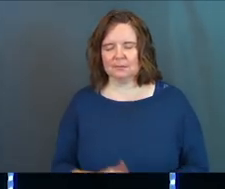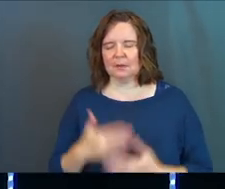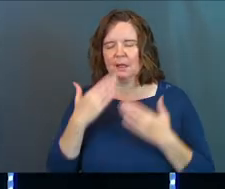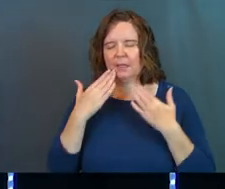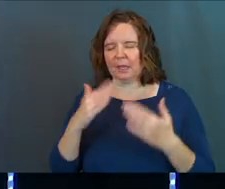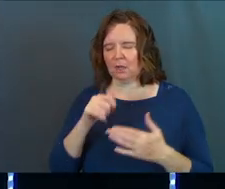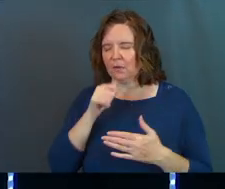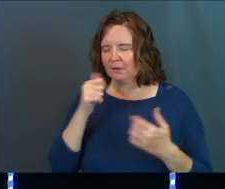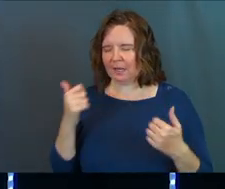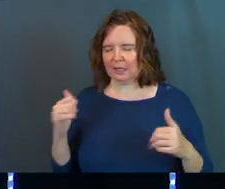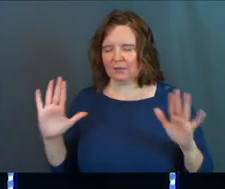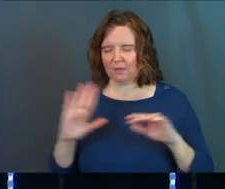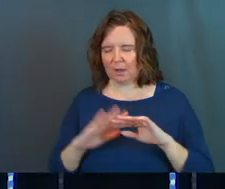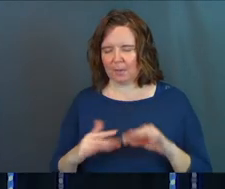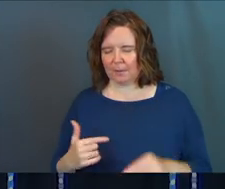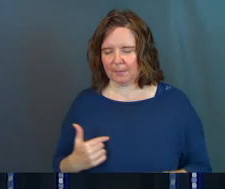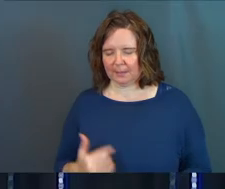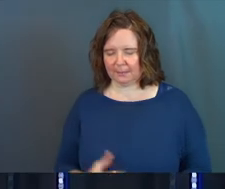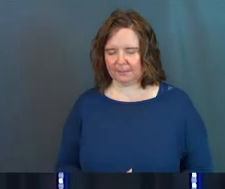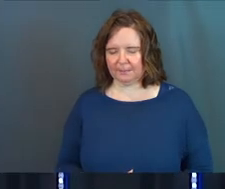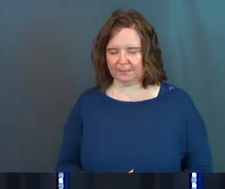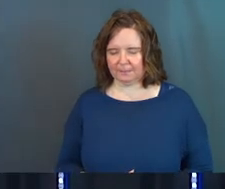Thank you for not giving up on me.